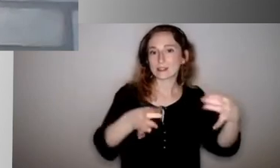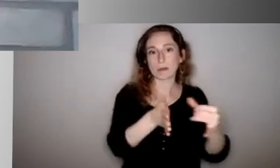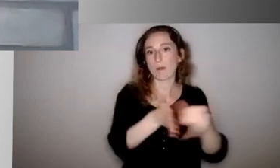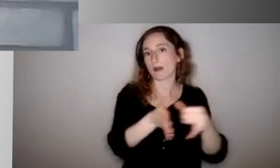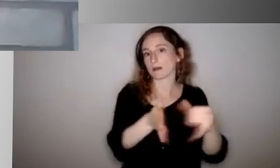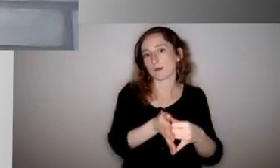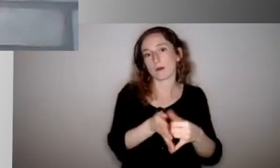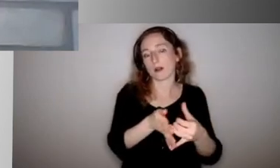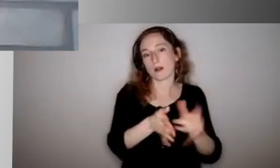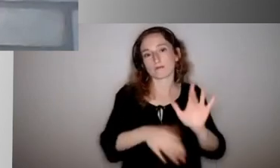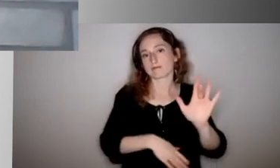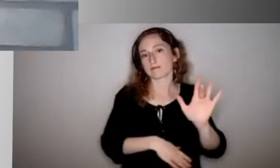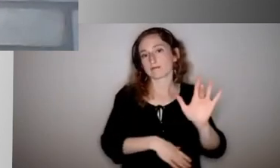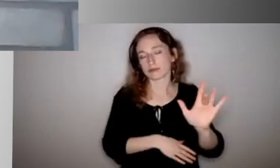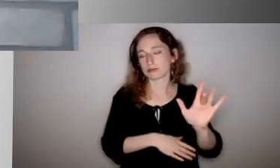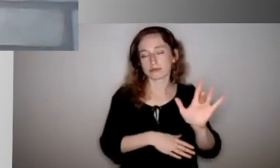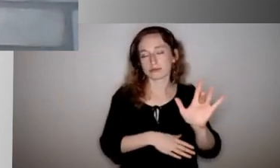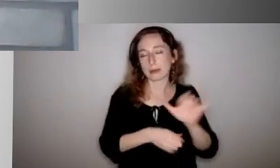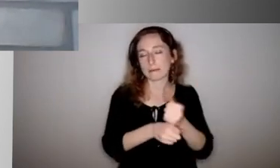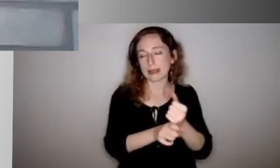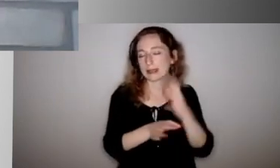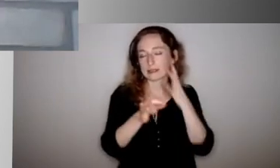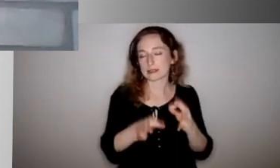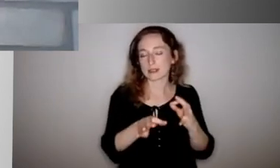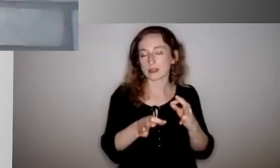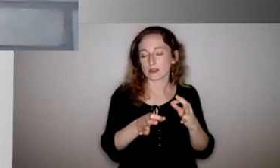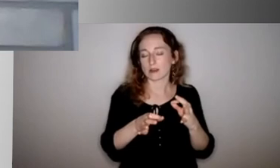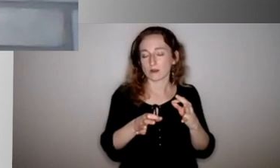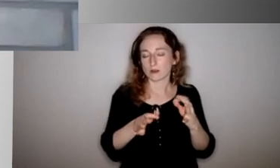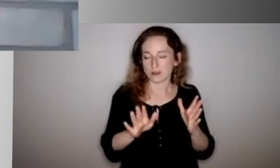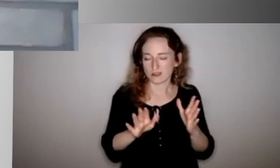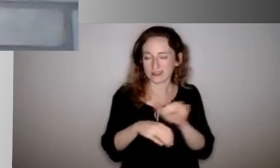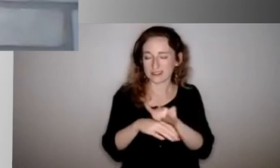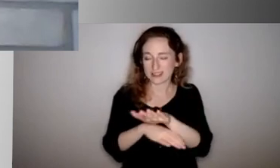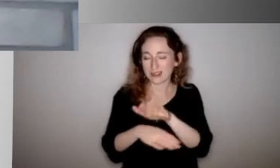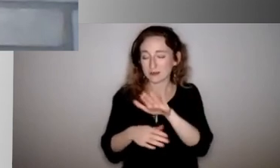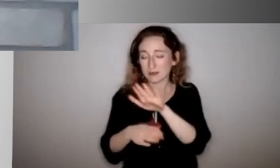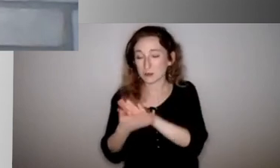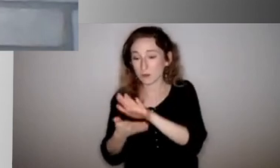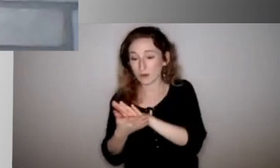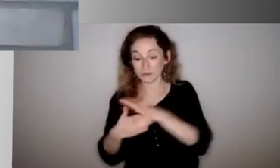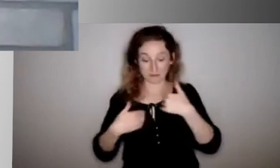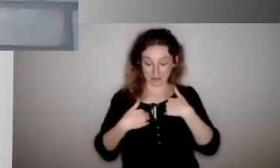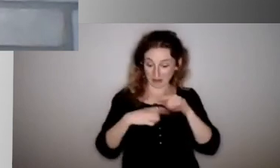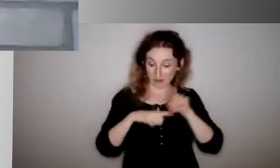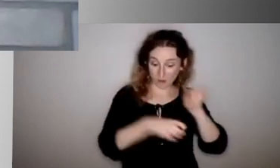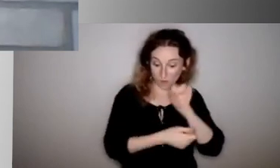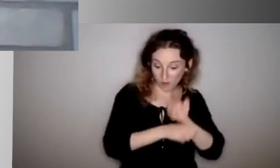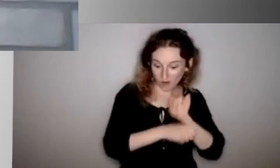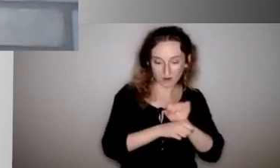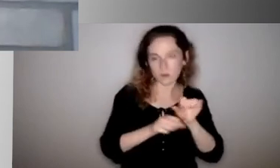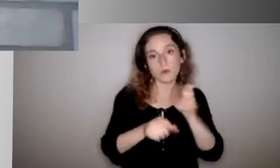or not to send their child to school or whether or not to go to work themselves. So I would just say,